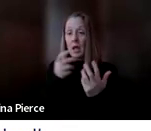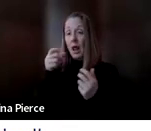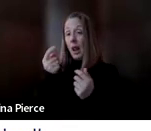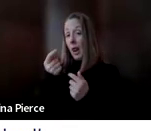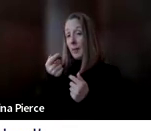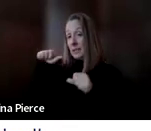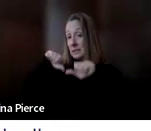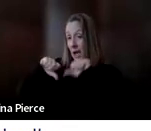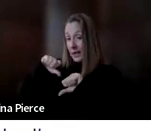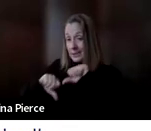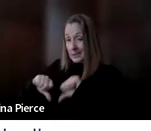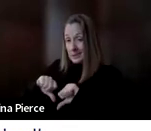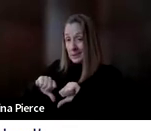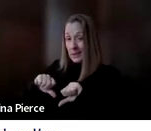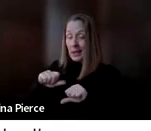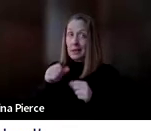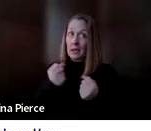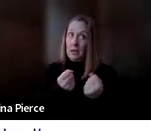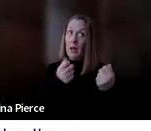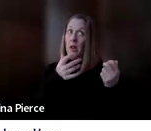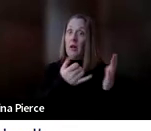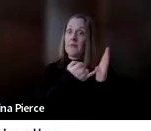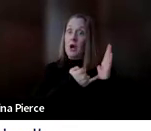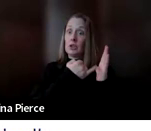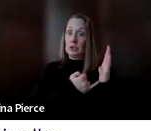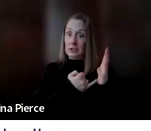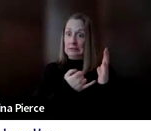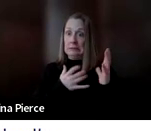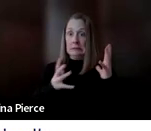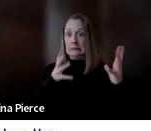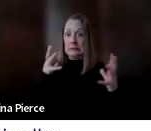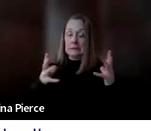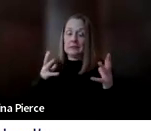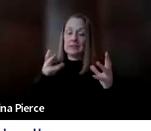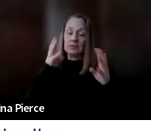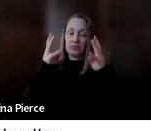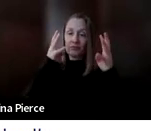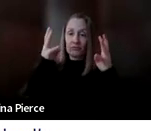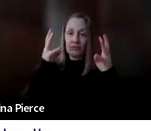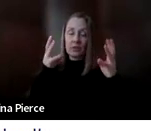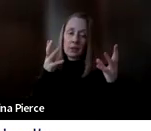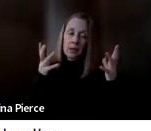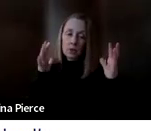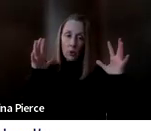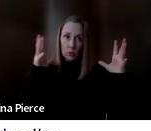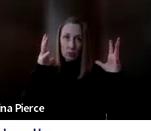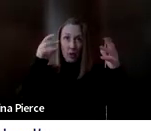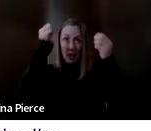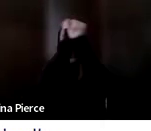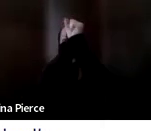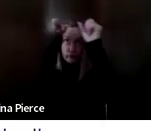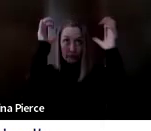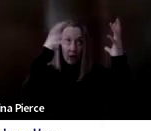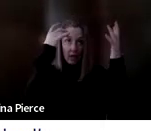of it art, which could be a whole presentation on that as well. But feature matching means we take all of these things we just